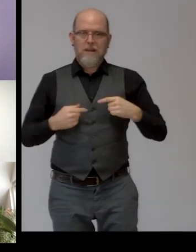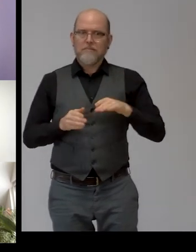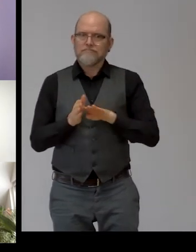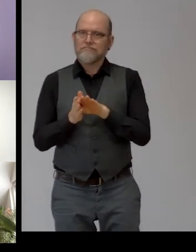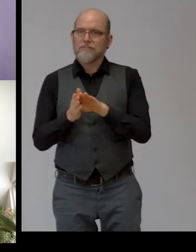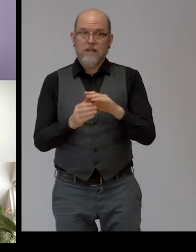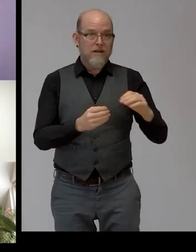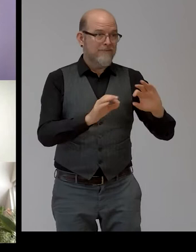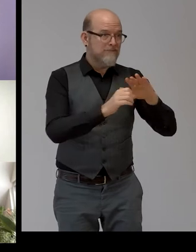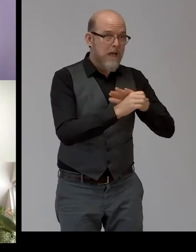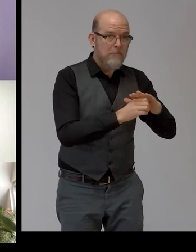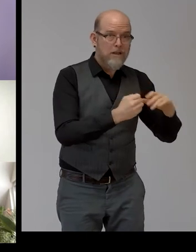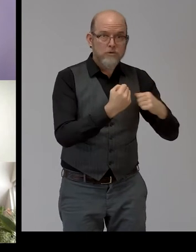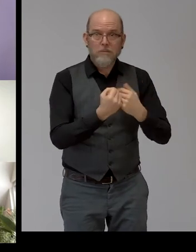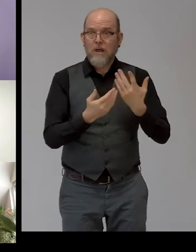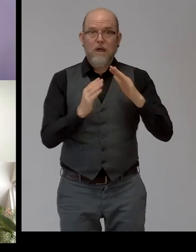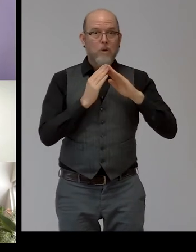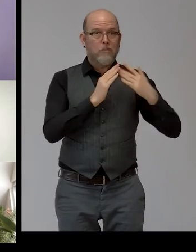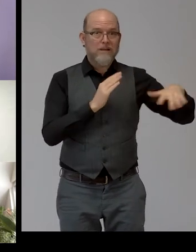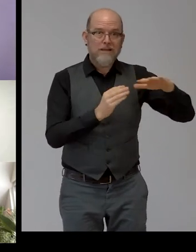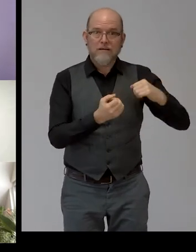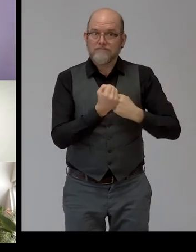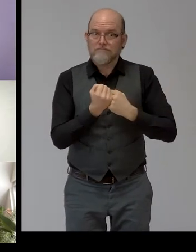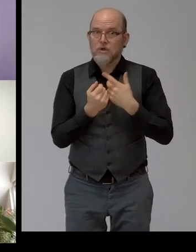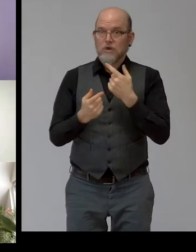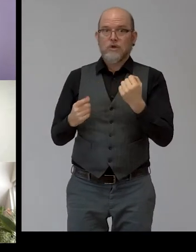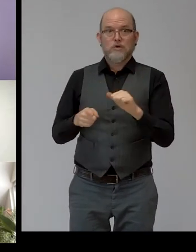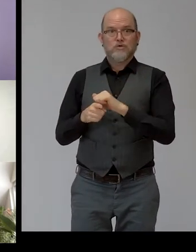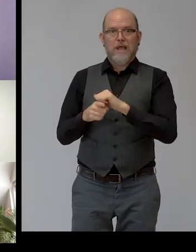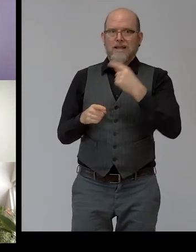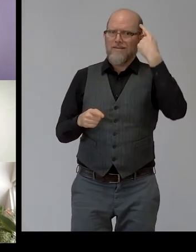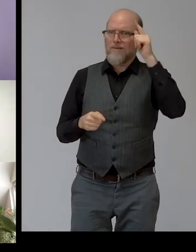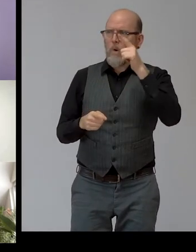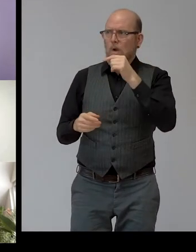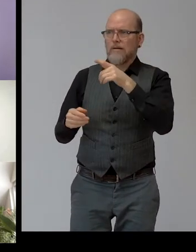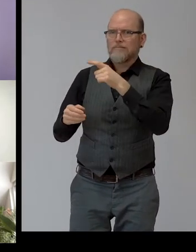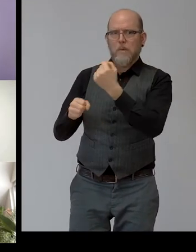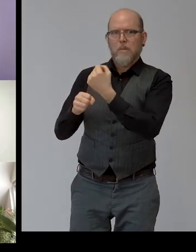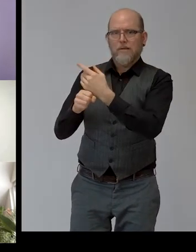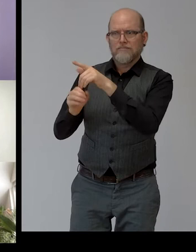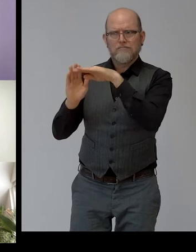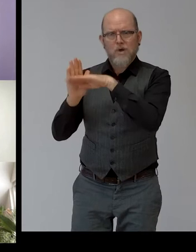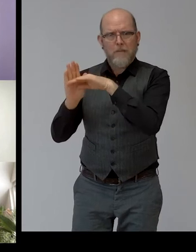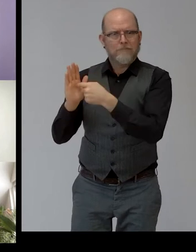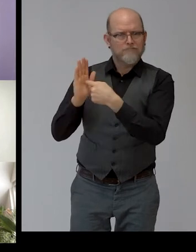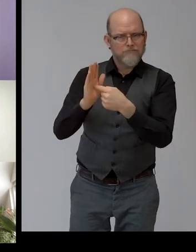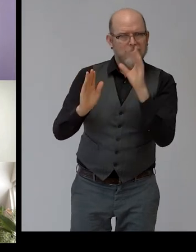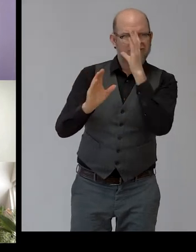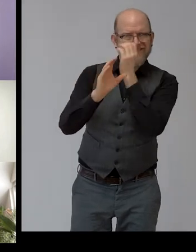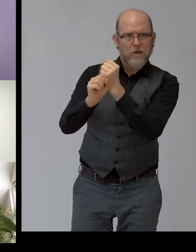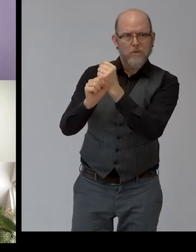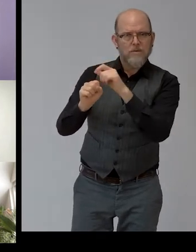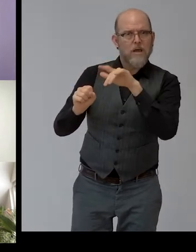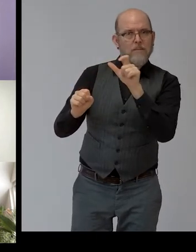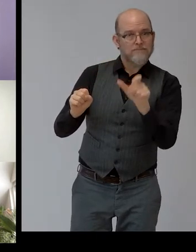for work program on his line for people with disabilities. Program would focus on the users but also on breaking barriers for people